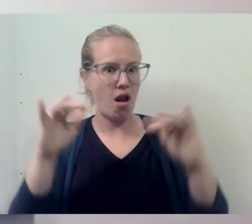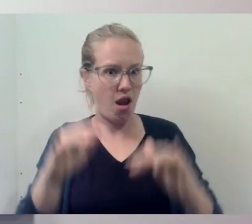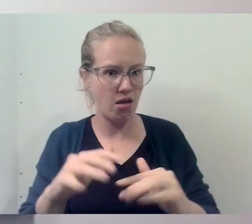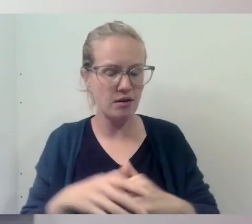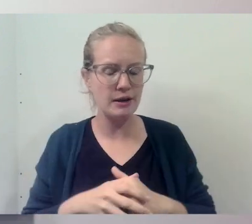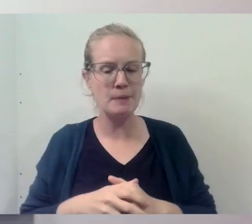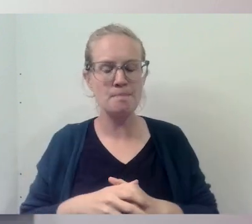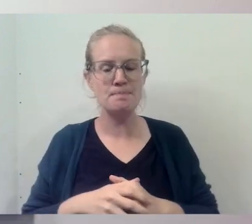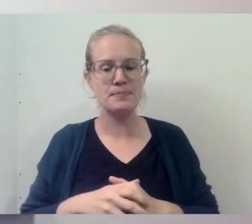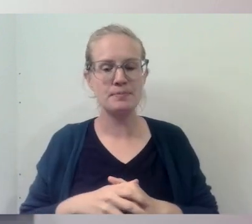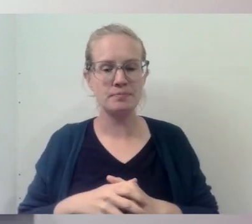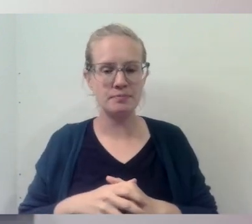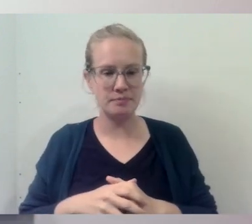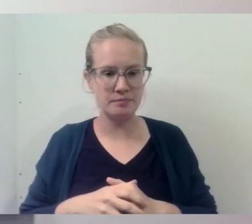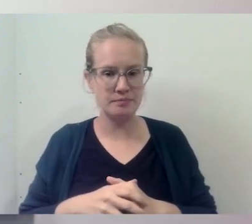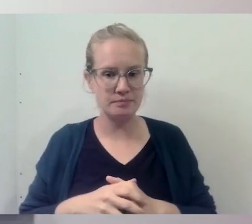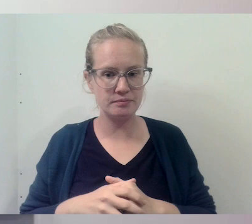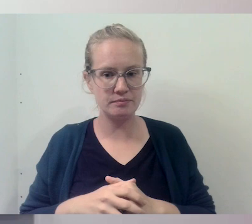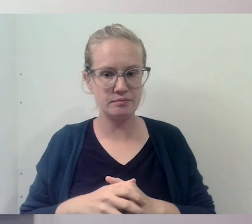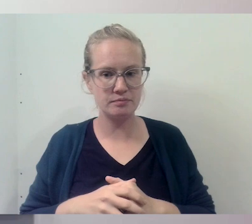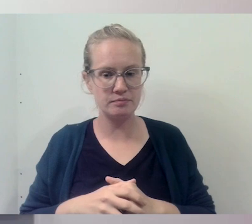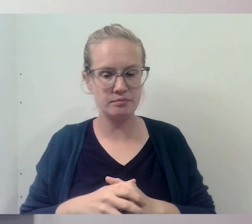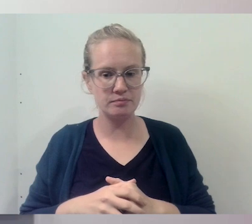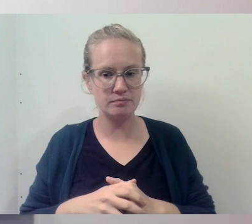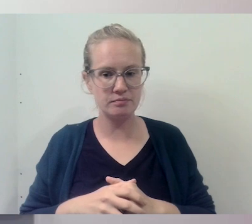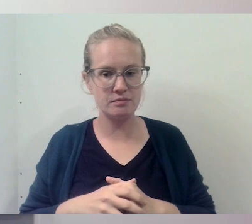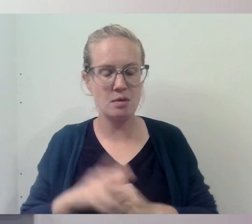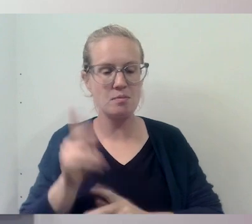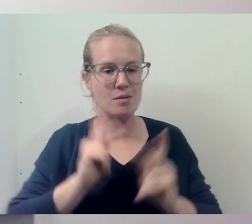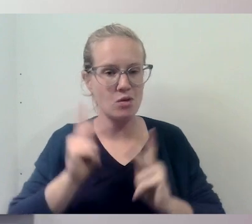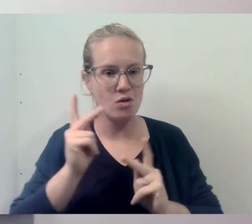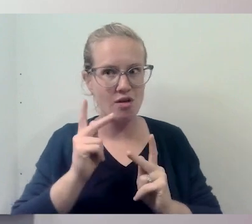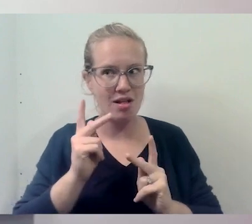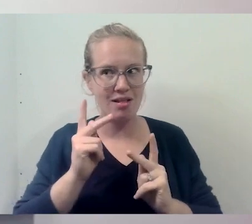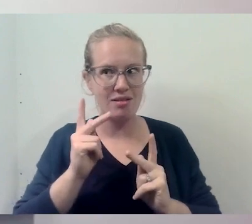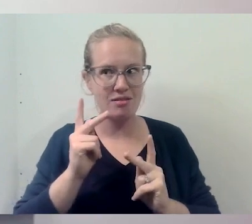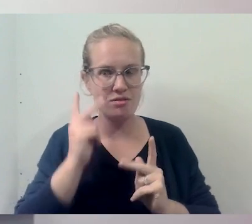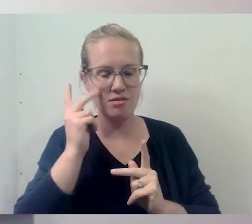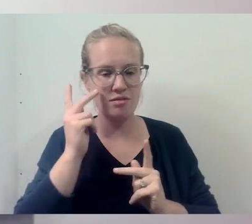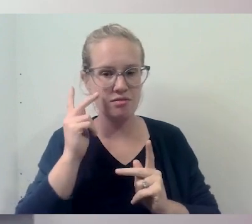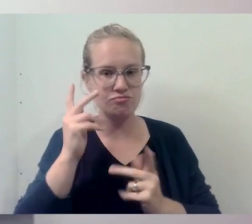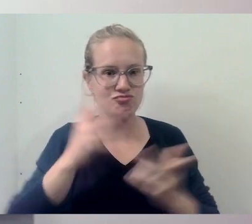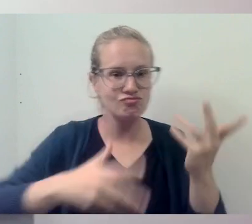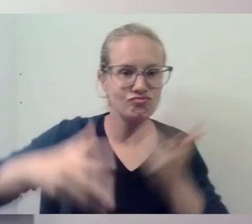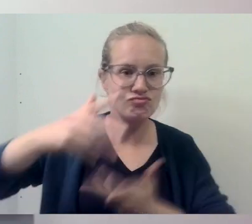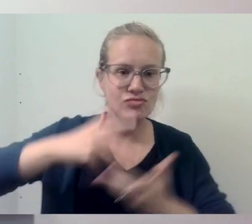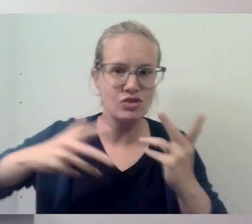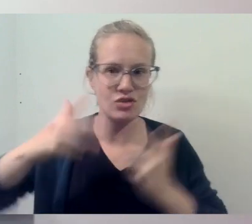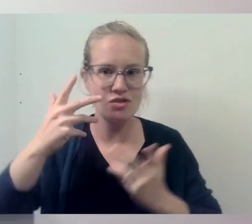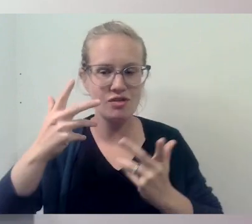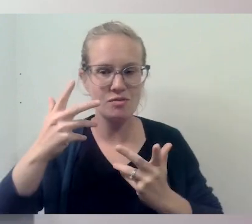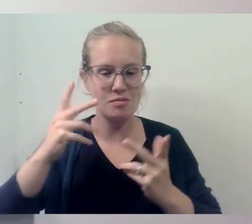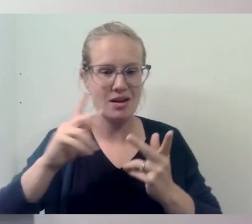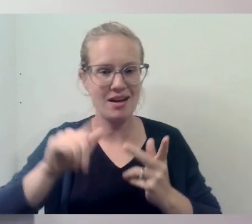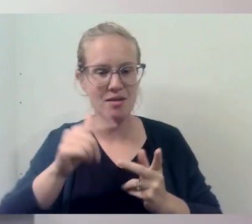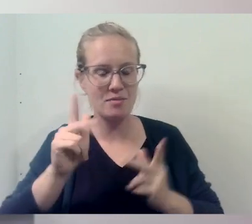then would sort of found their own vocations just through some of those interactions.